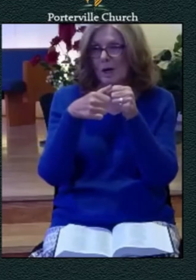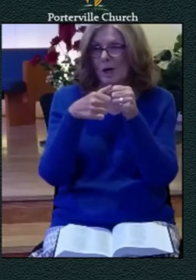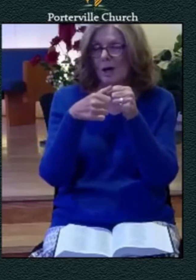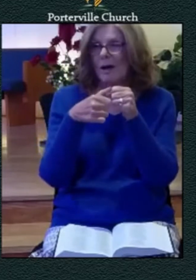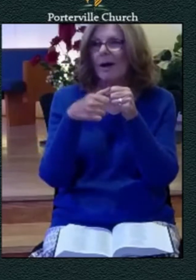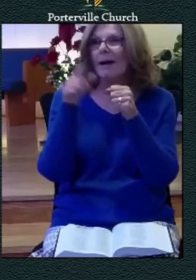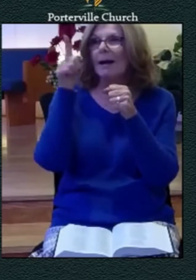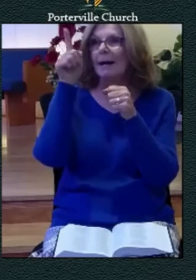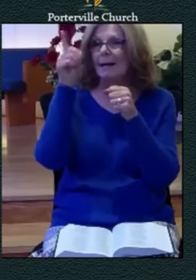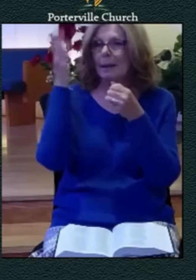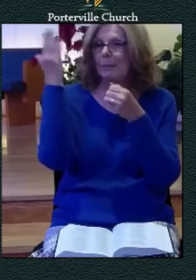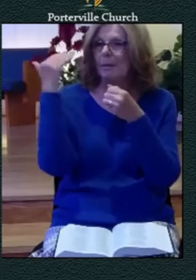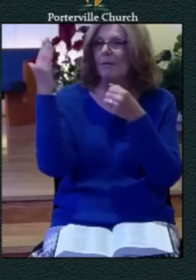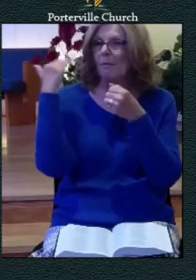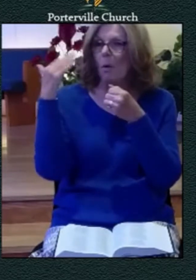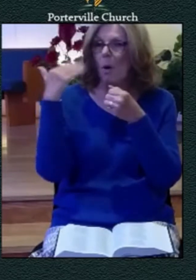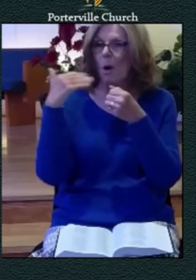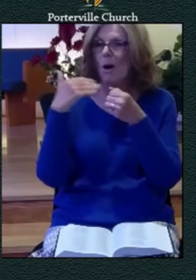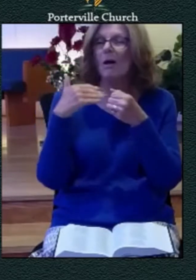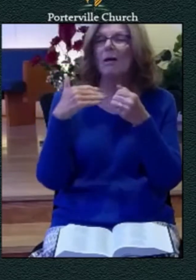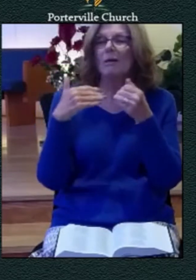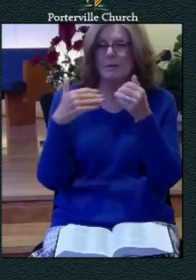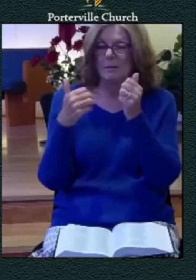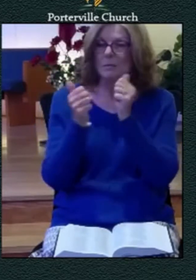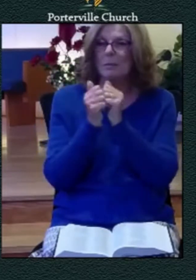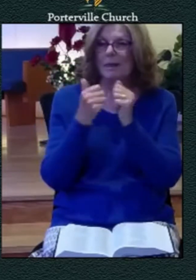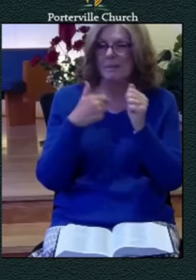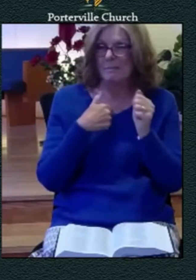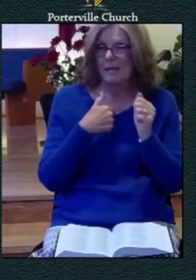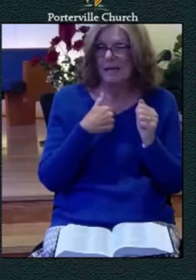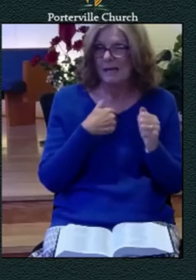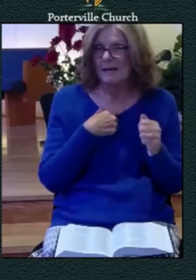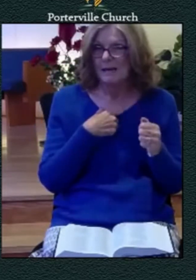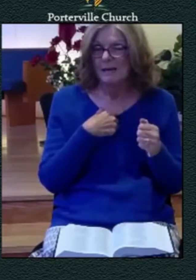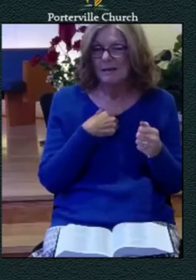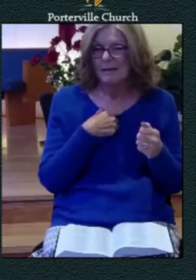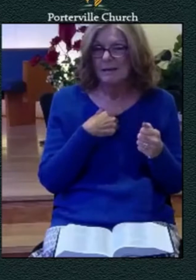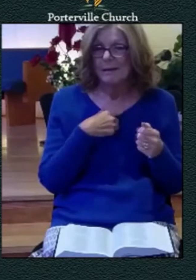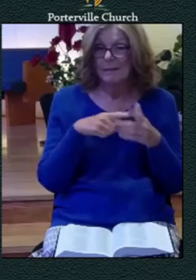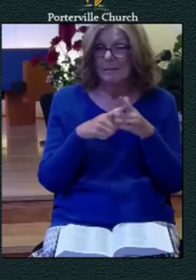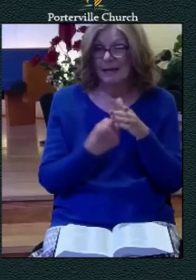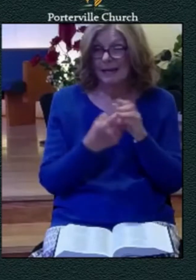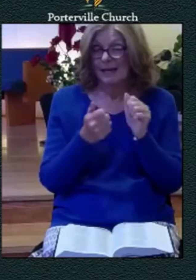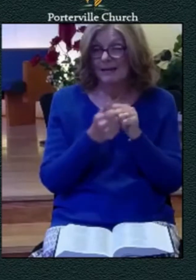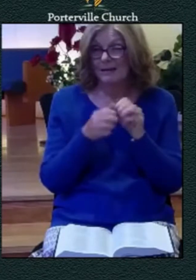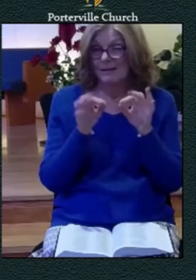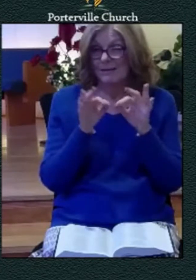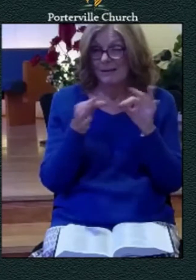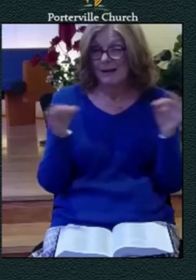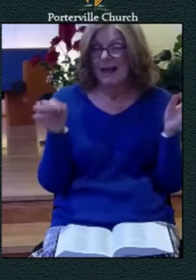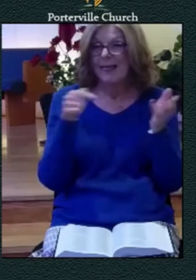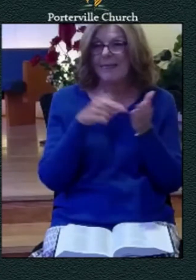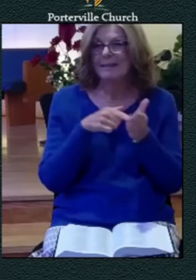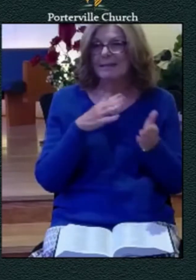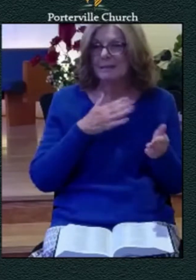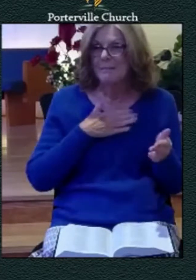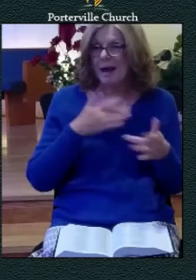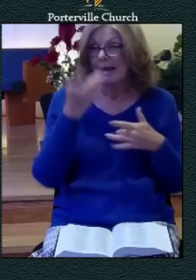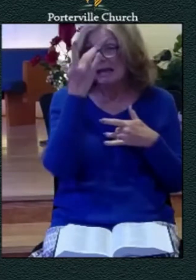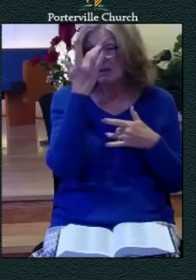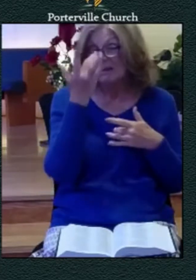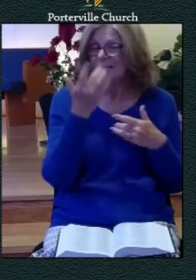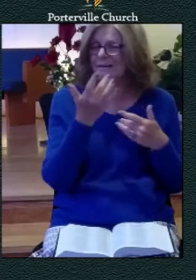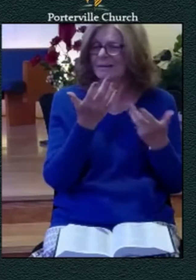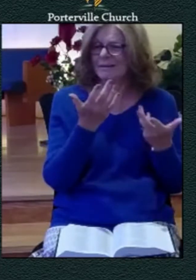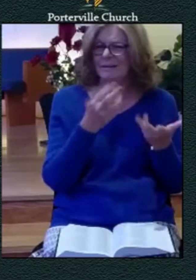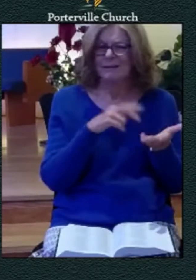of the most high so we begin with this statement this is my infirmity what does he